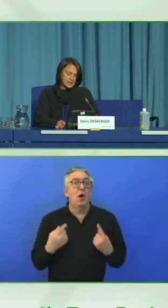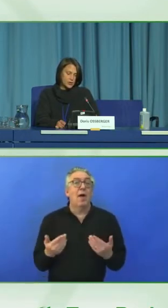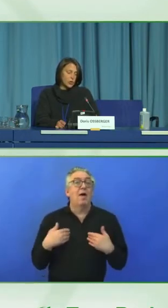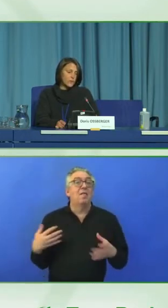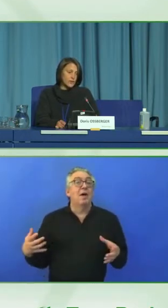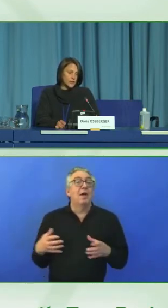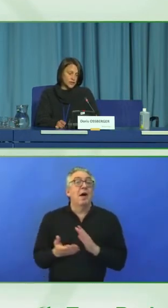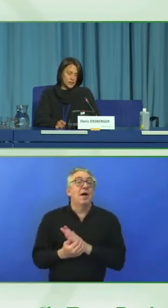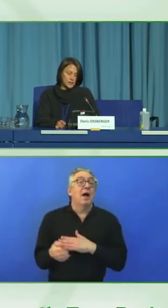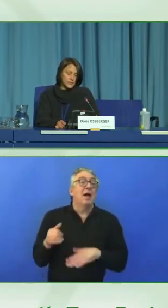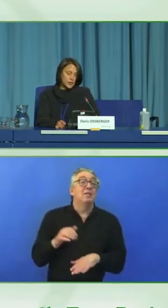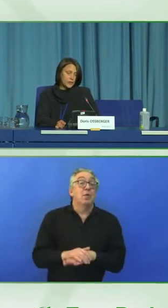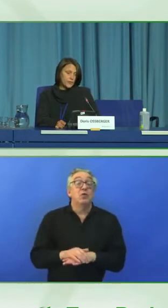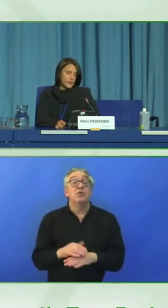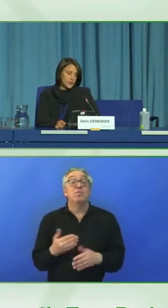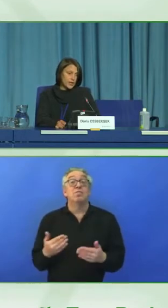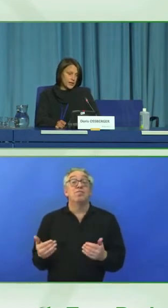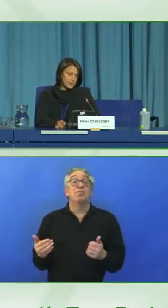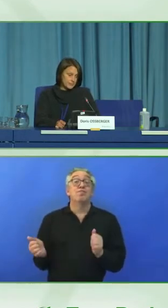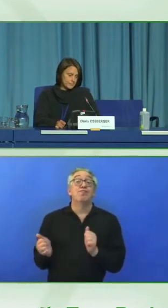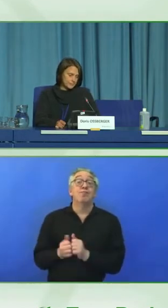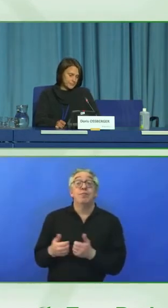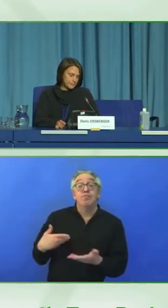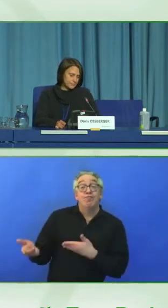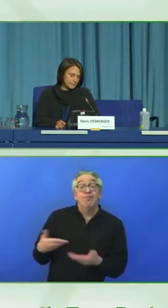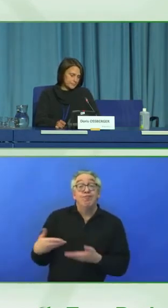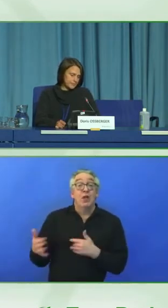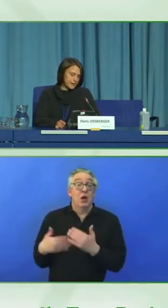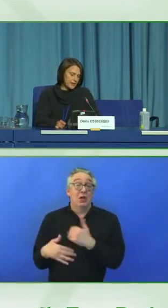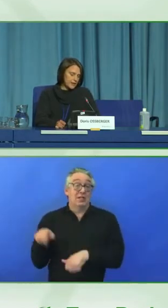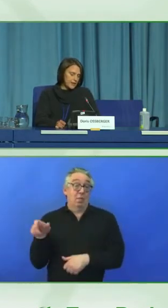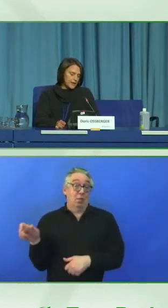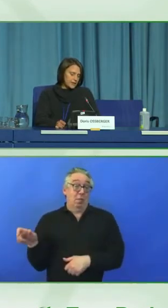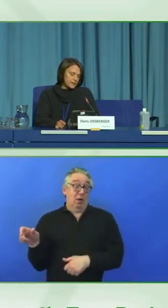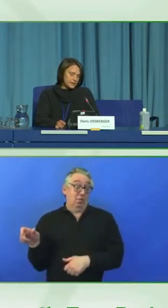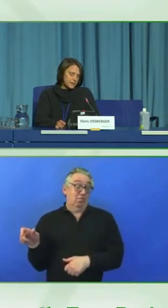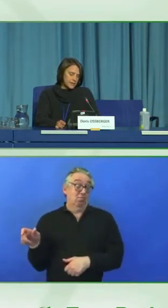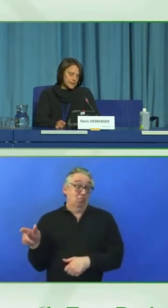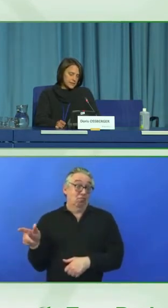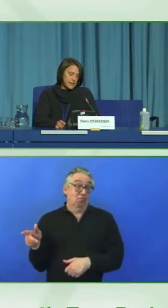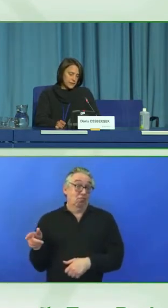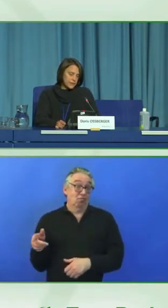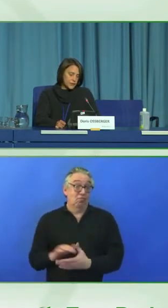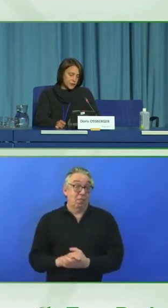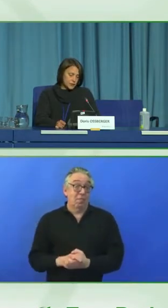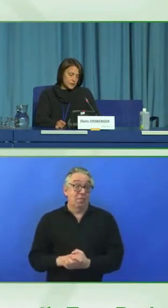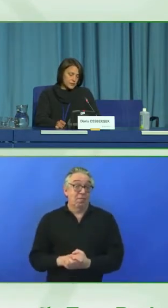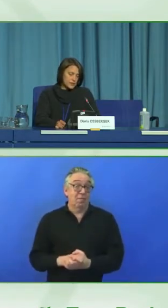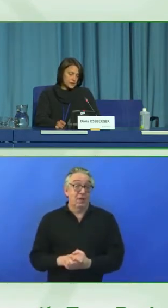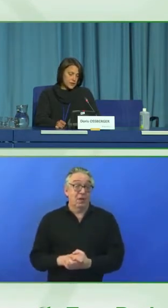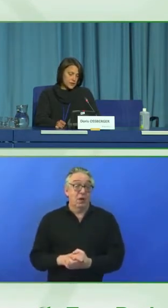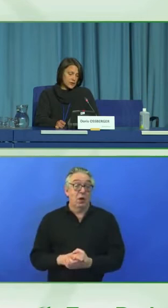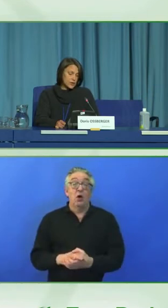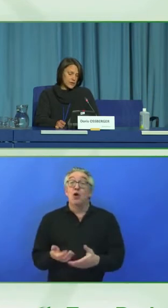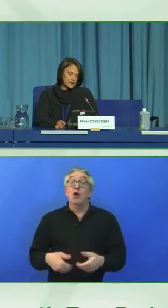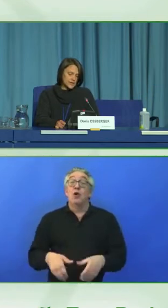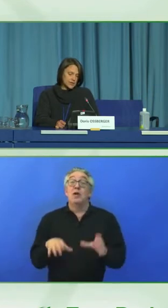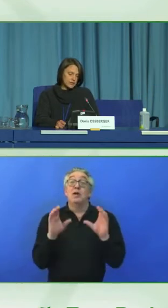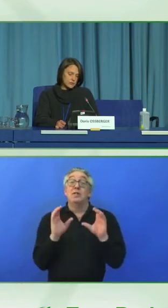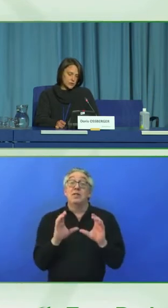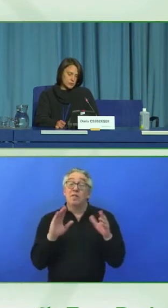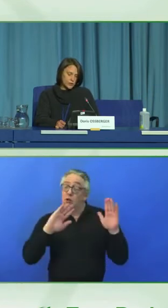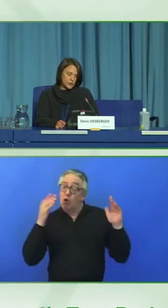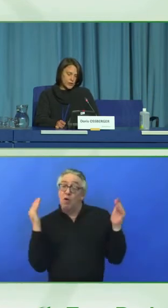is a core feature of Fair for Alle. The certificate's main focus is on